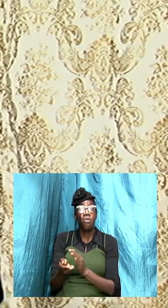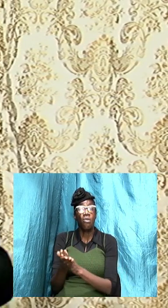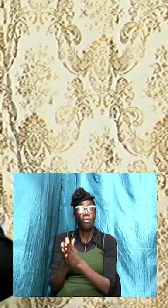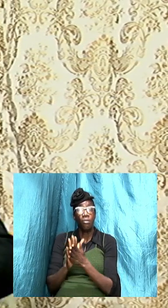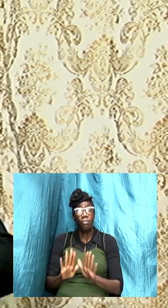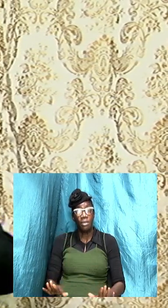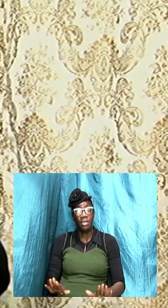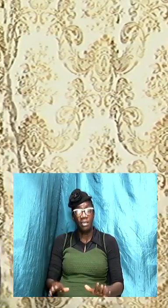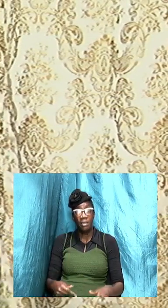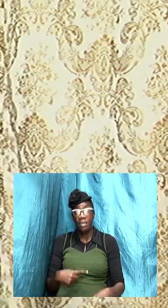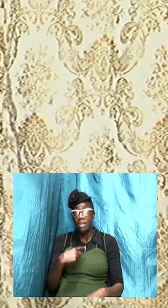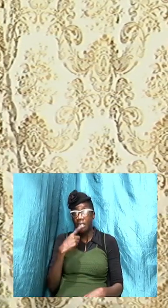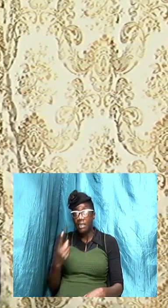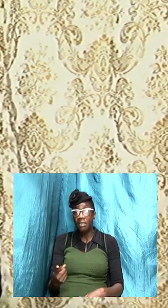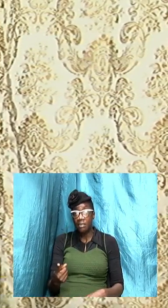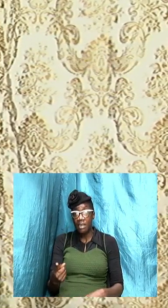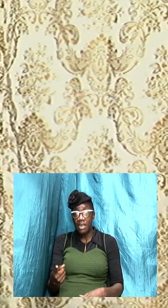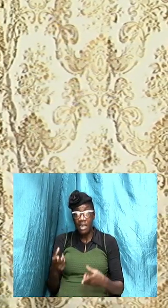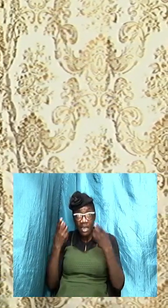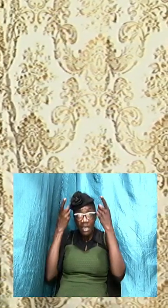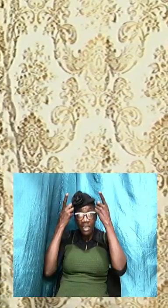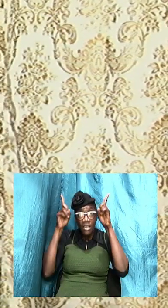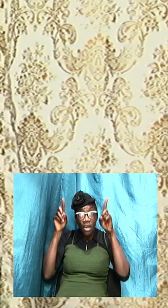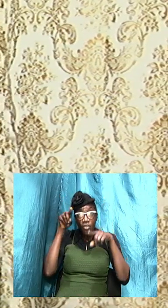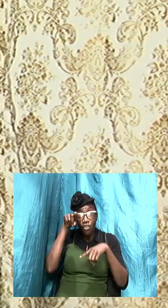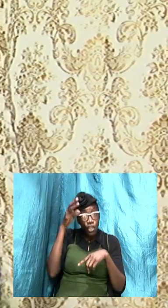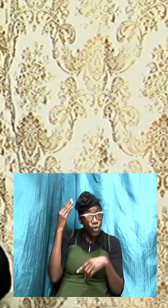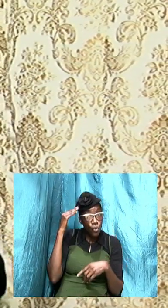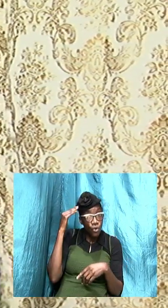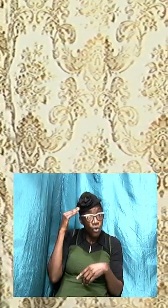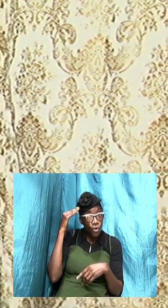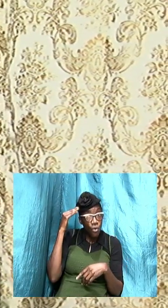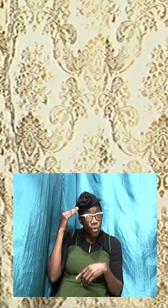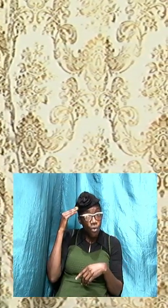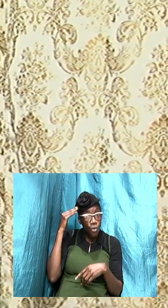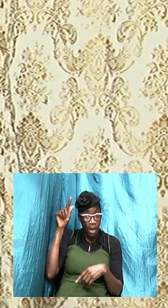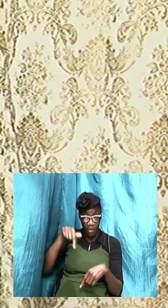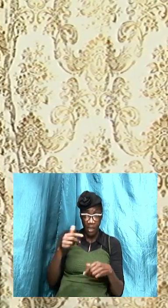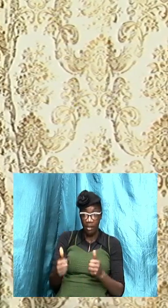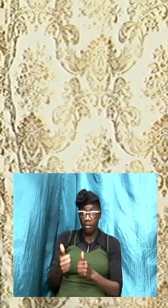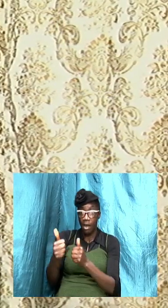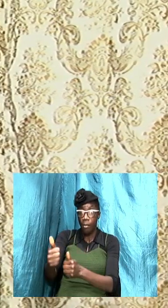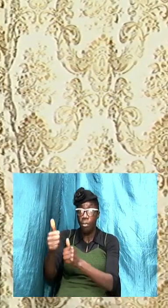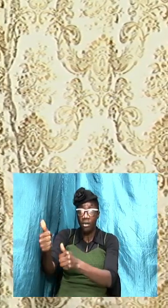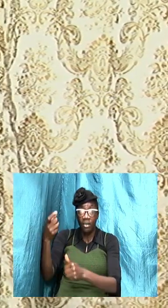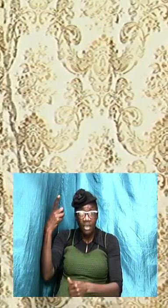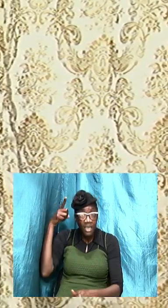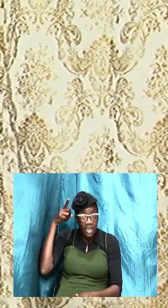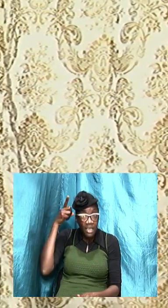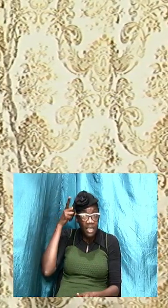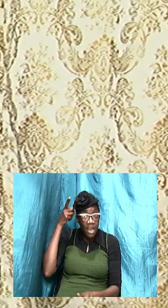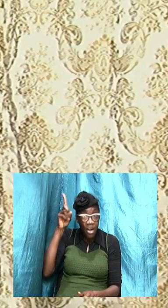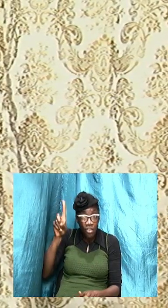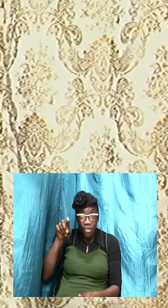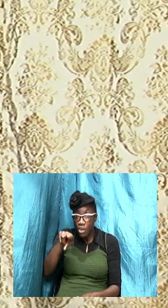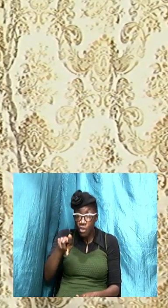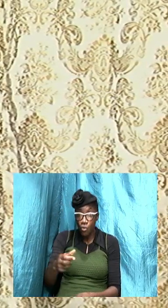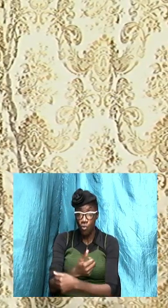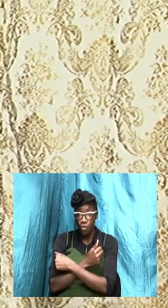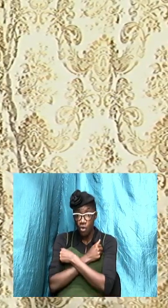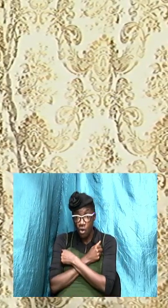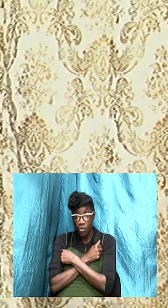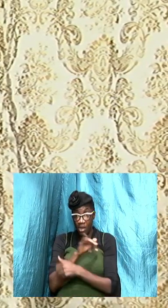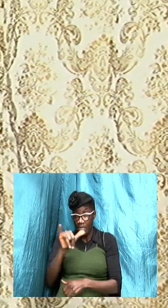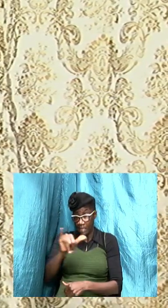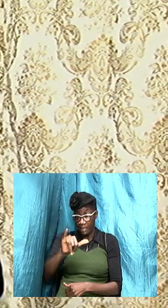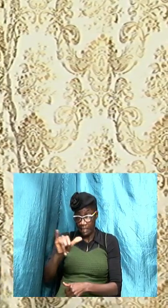so they are saying the doctrine that you know this apostle's doctrine that you embrace the same apostle's doctrine that